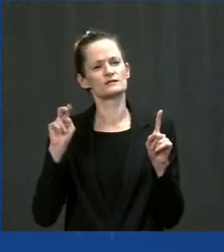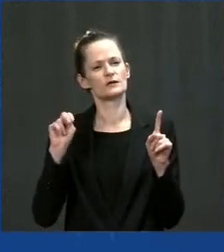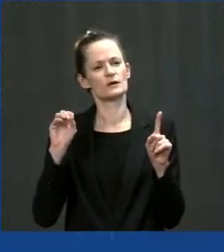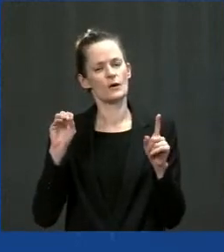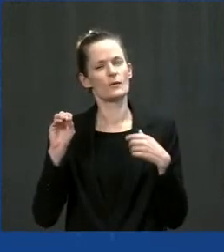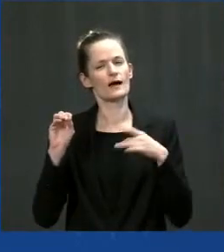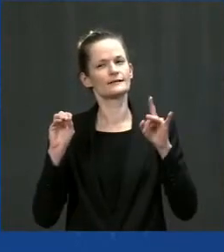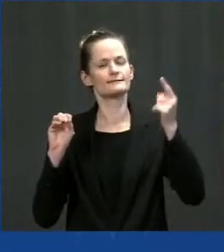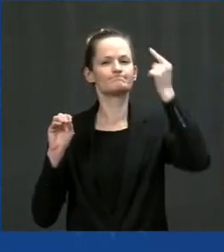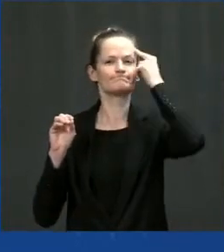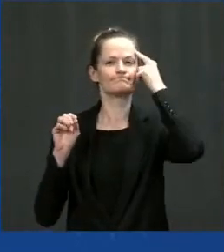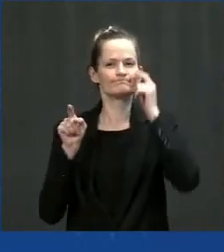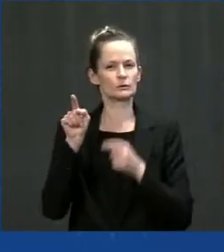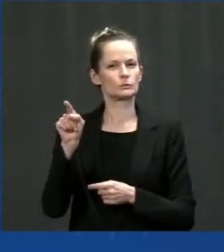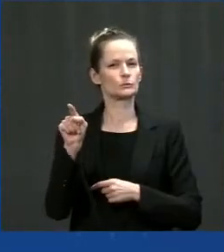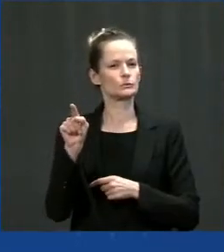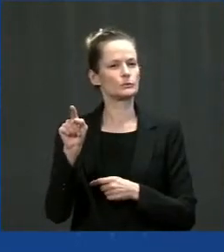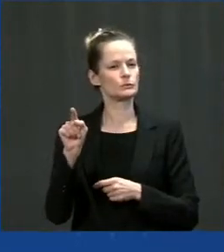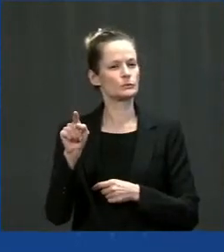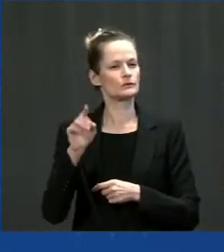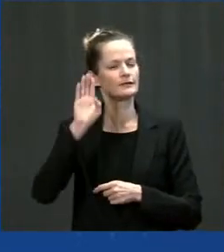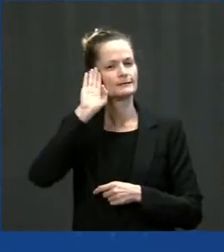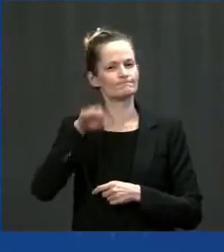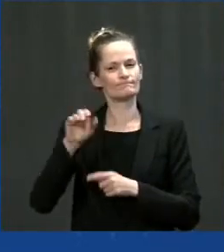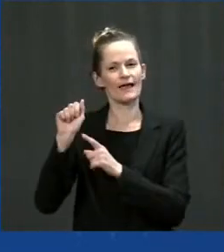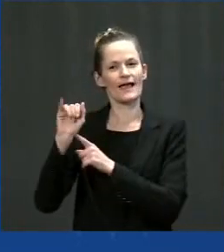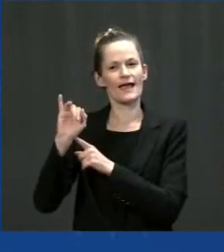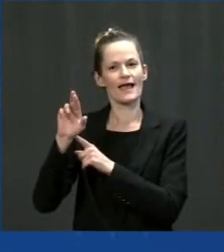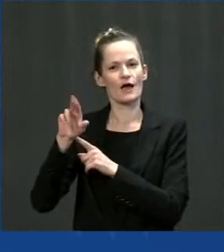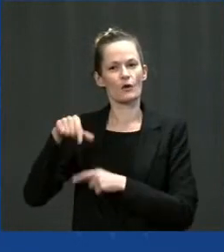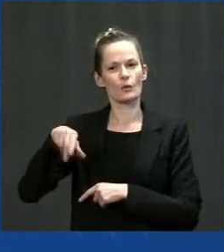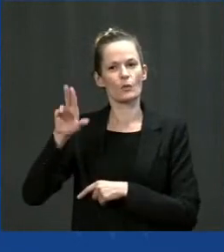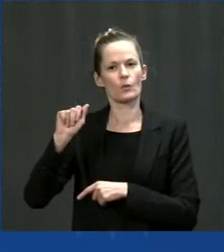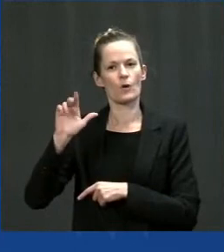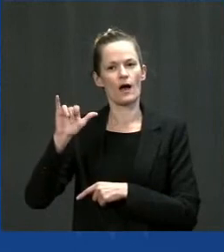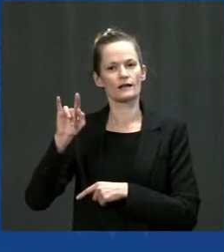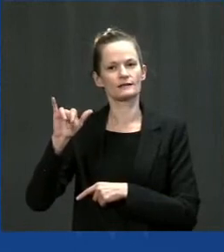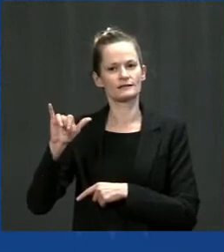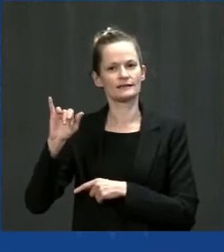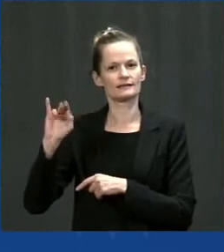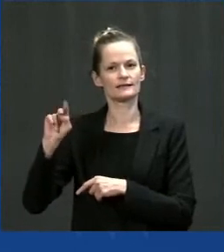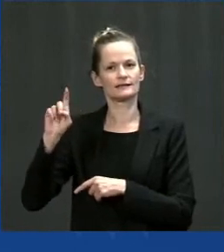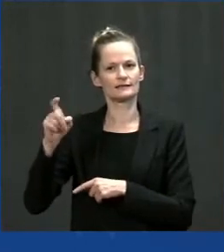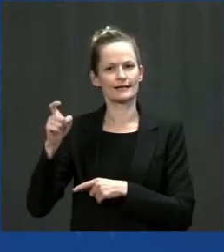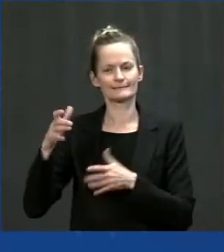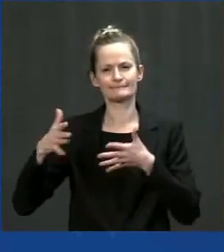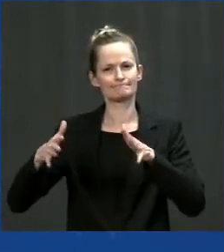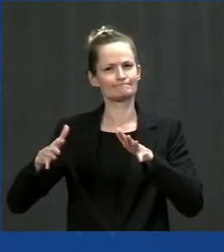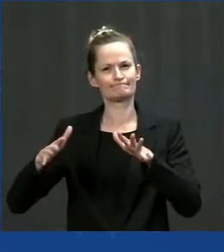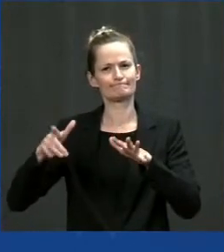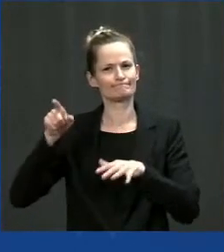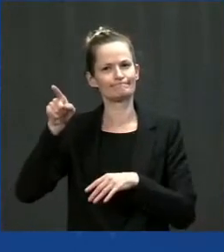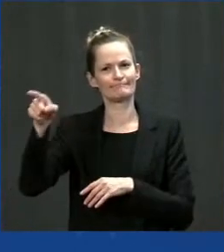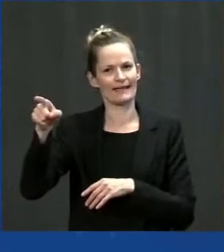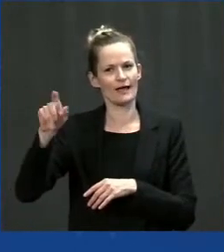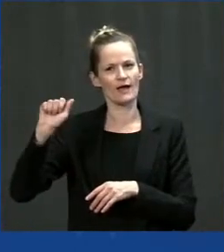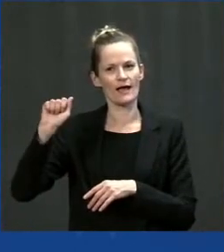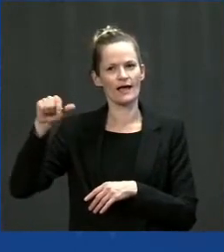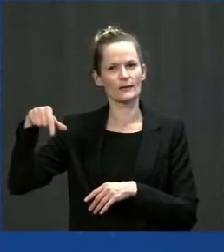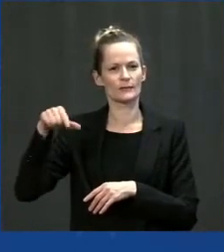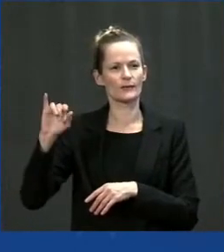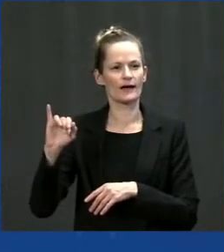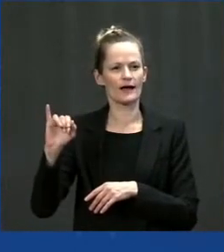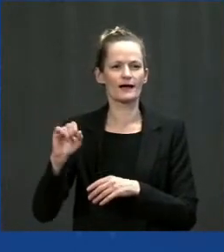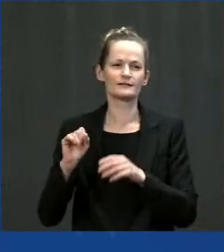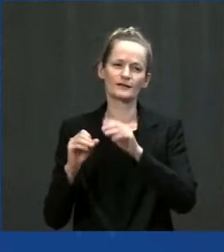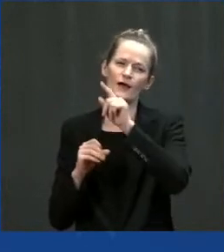where you sit, how tough it is for you there. And, you know, all the things you mentioned have an impact. You're going to allow you to have